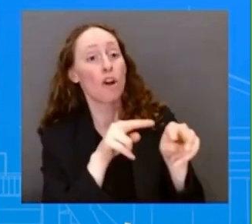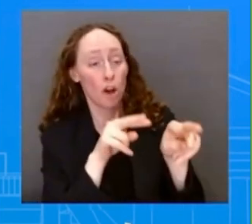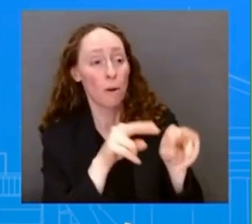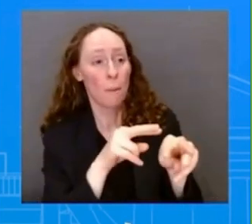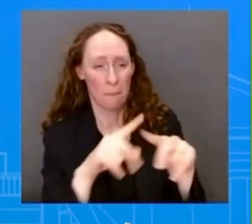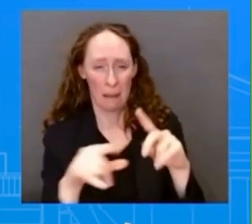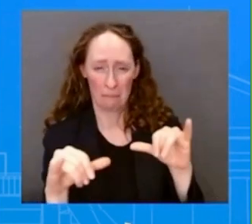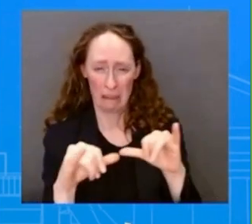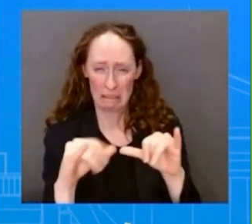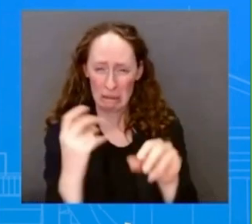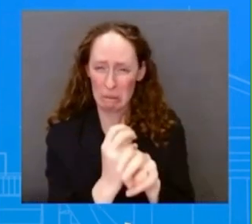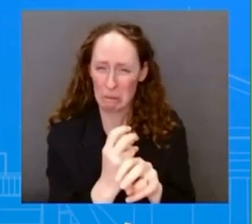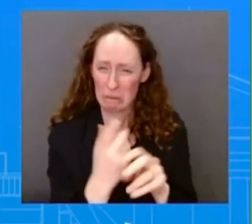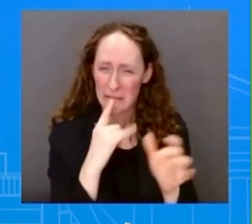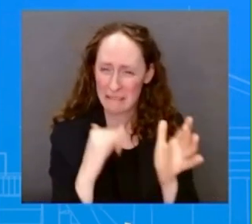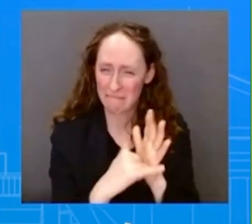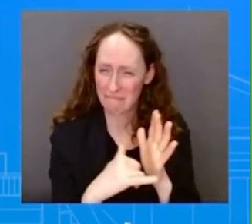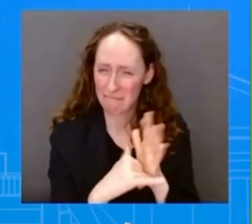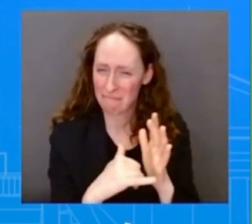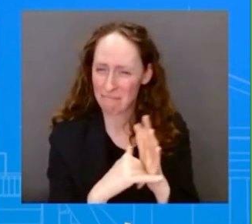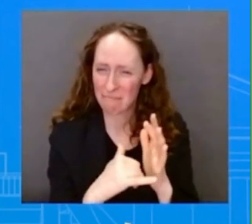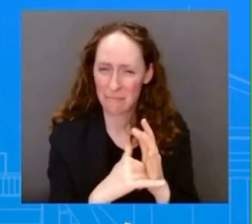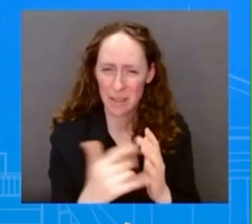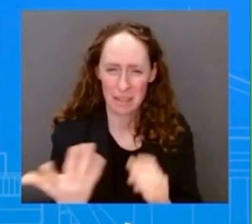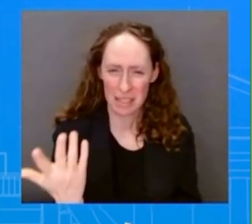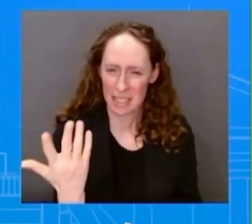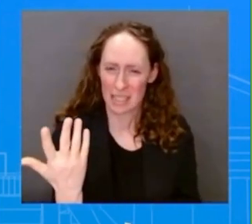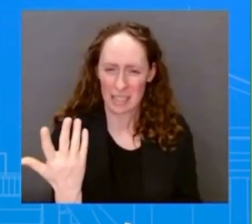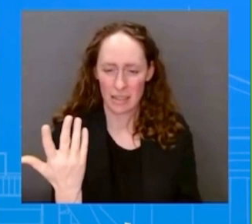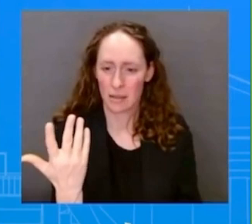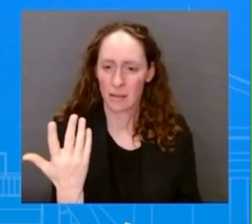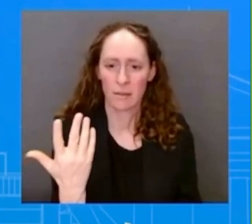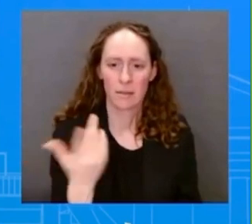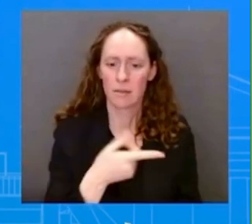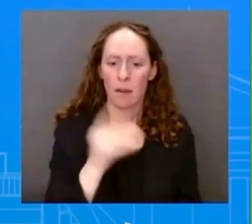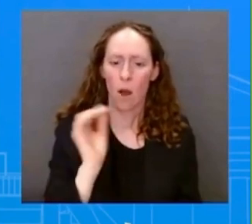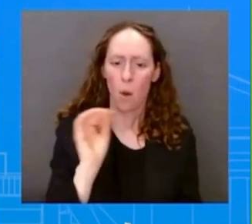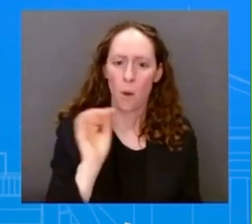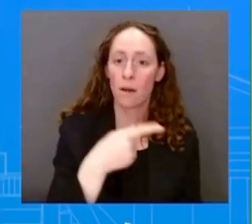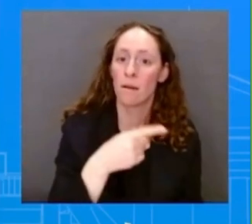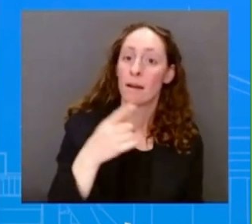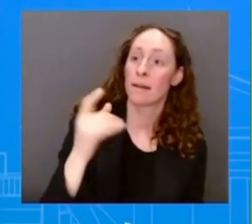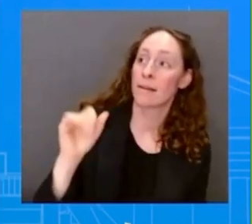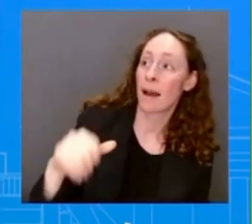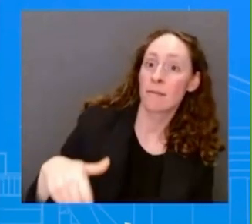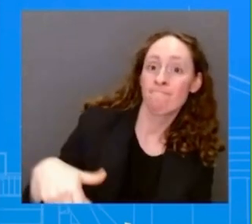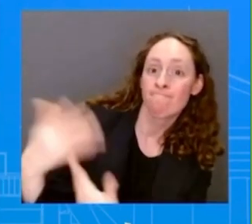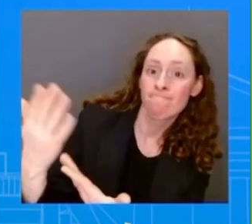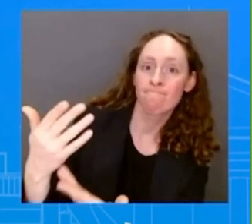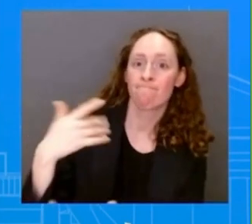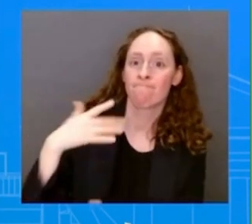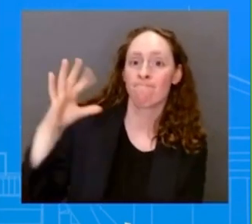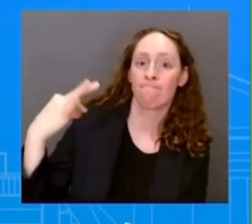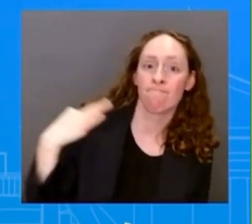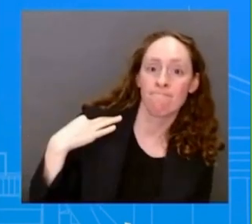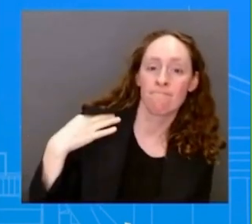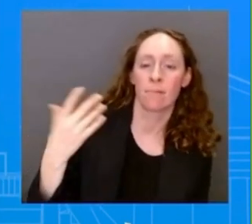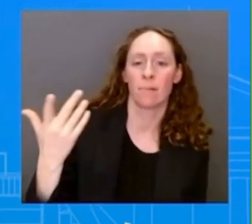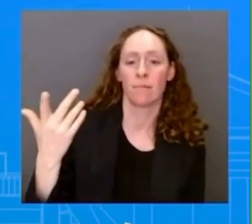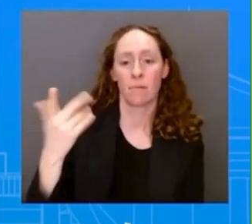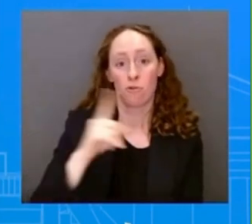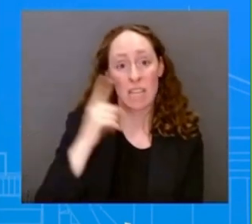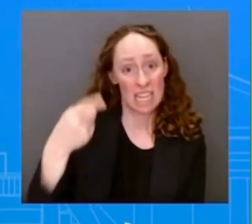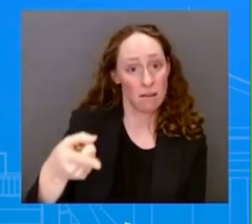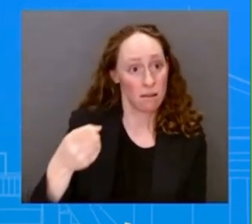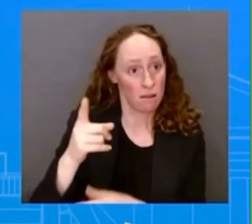last summit. And here they are getting praised for just participating in the summit. Again, this is a, the summit for democracy